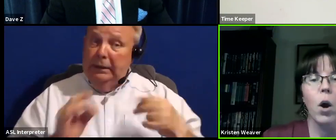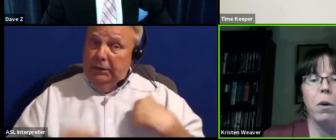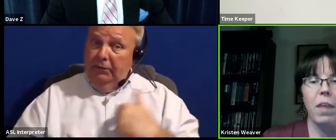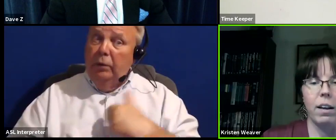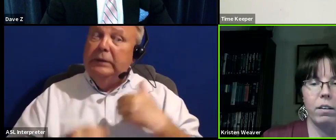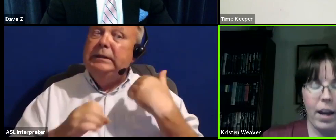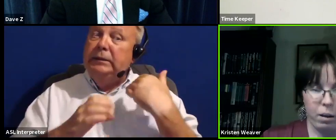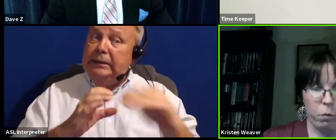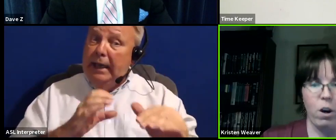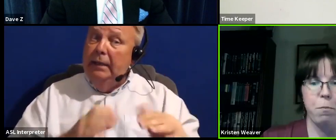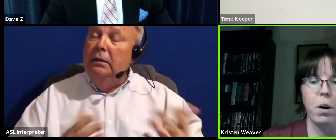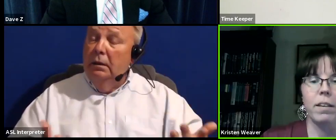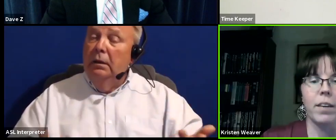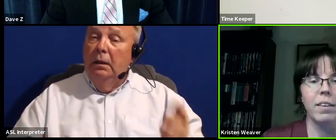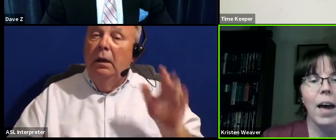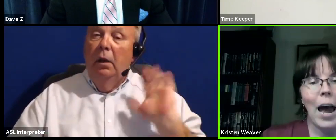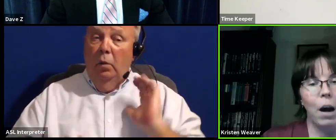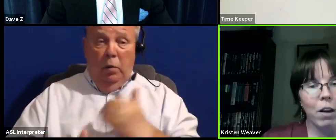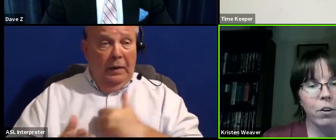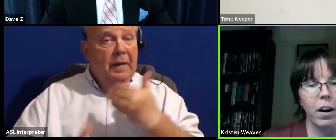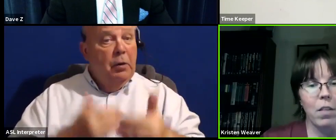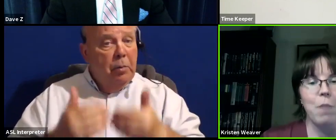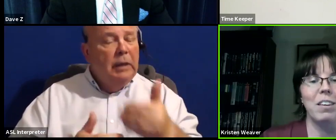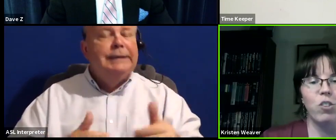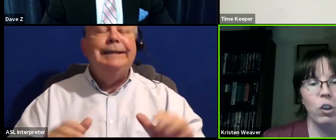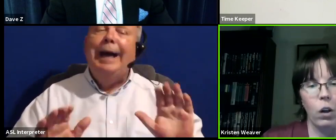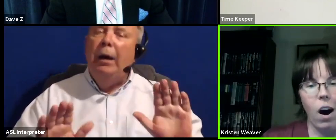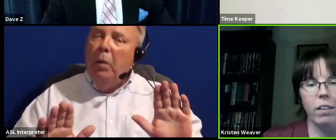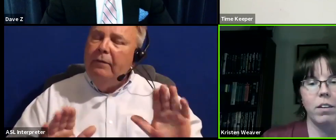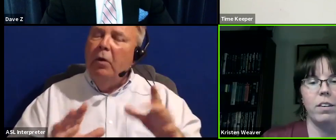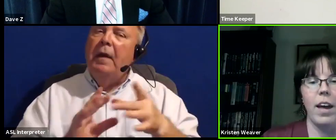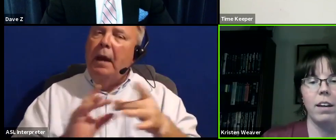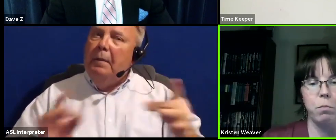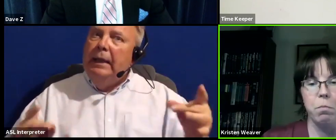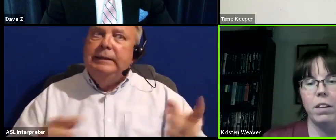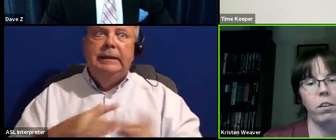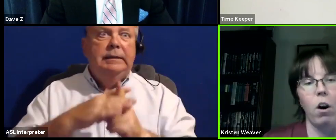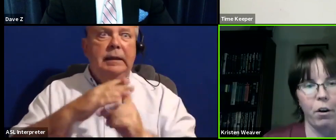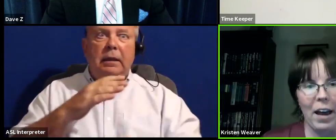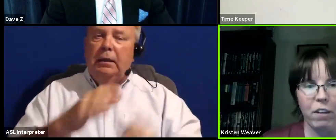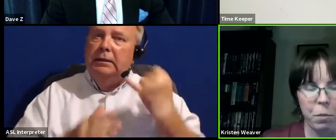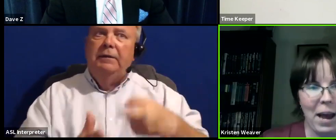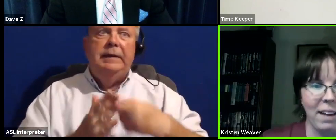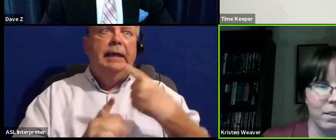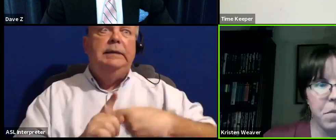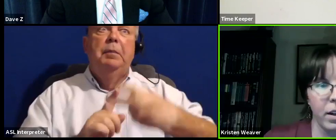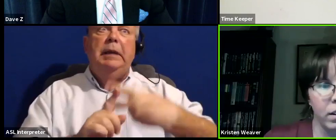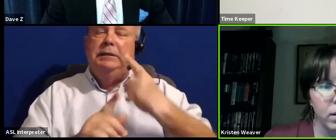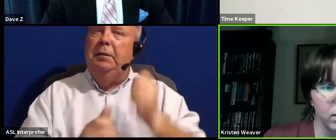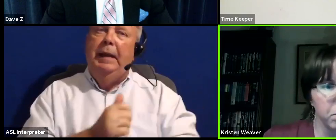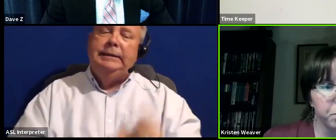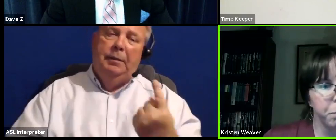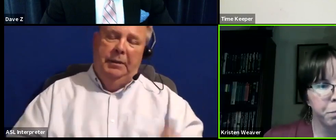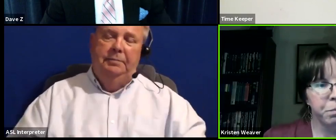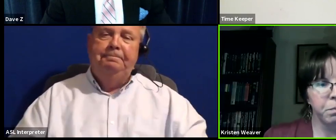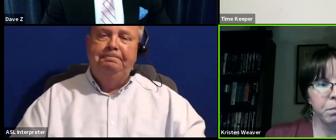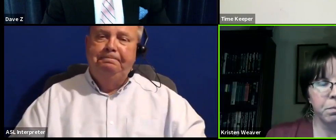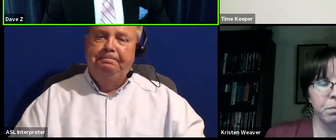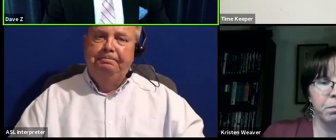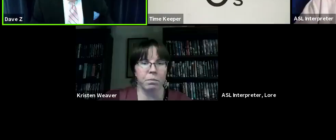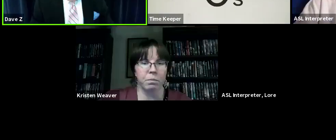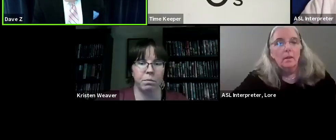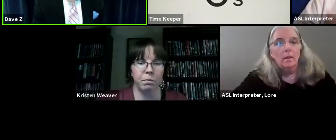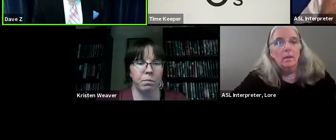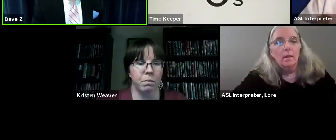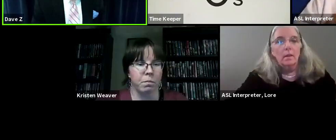send with our process. However, that message is lost if it takes months longer to actually pass something. Thank